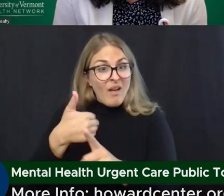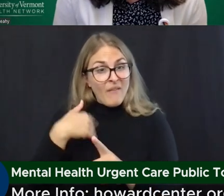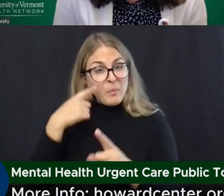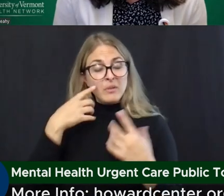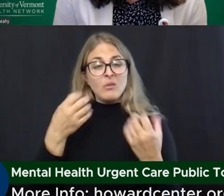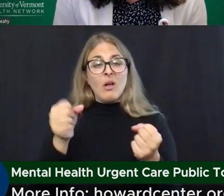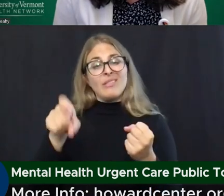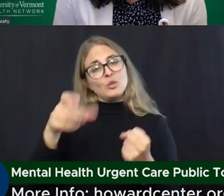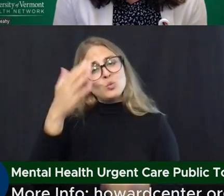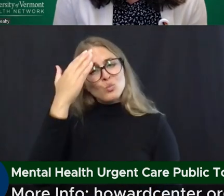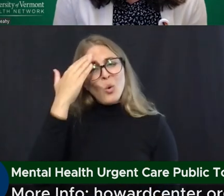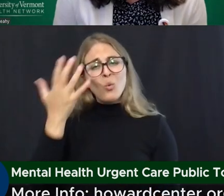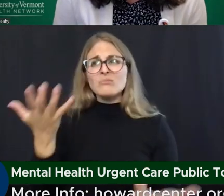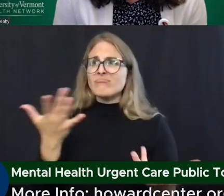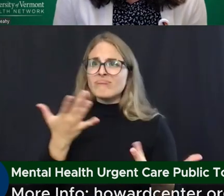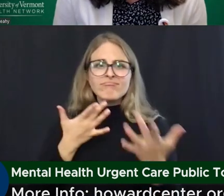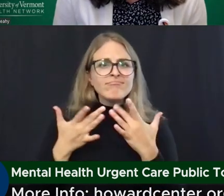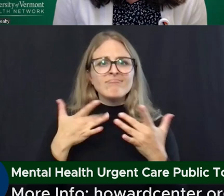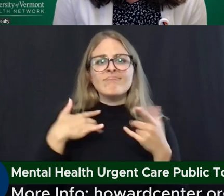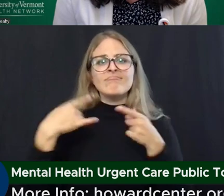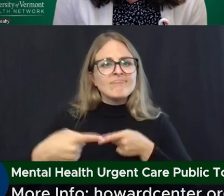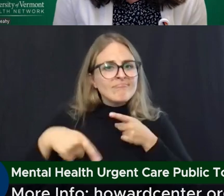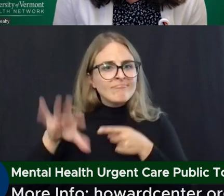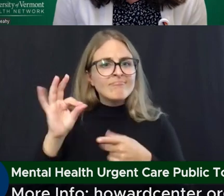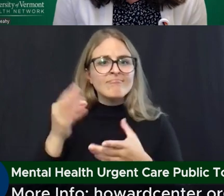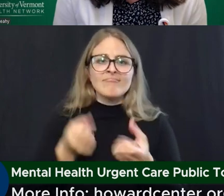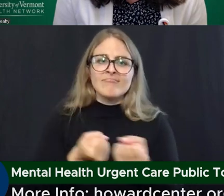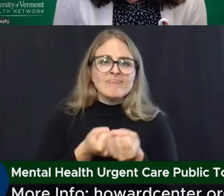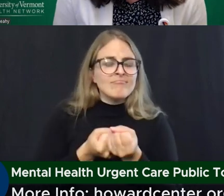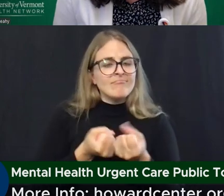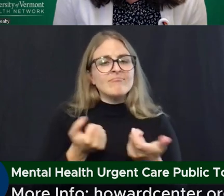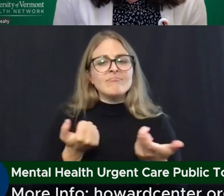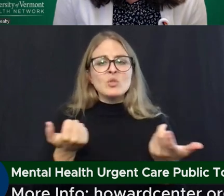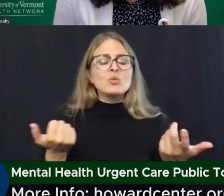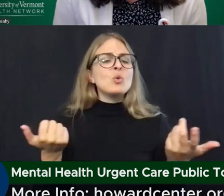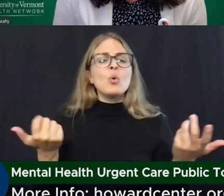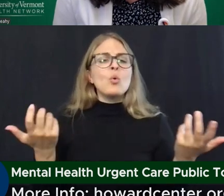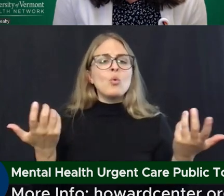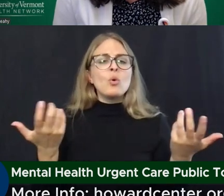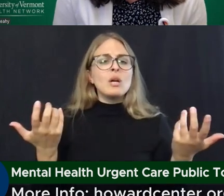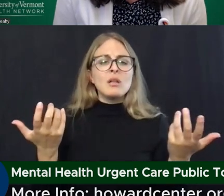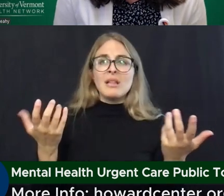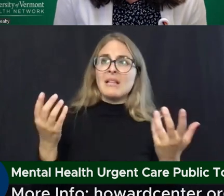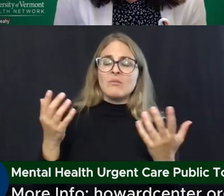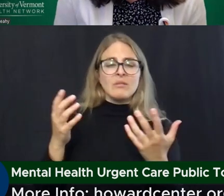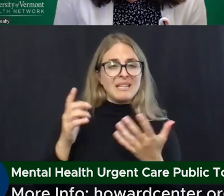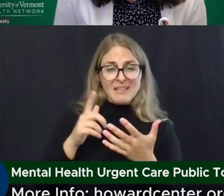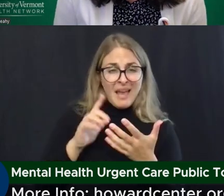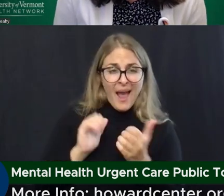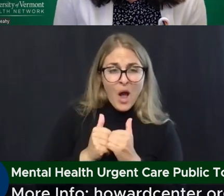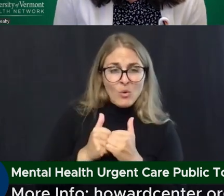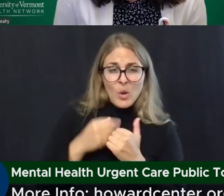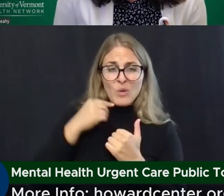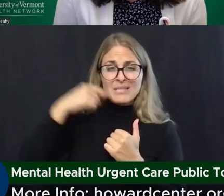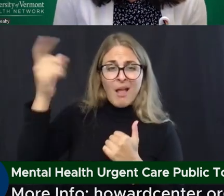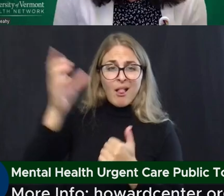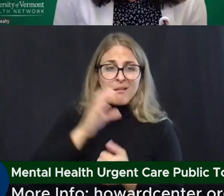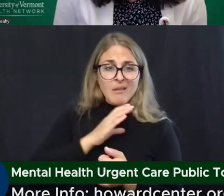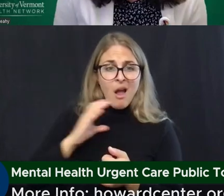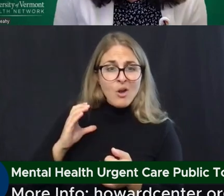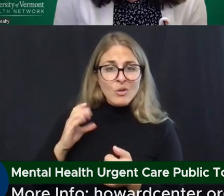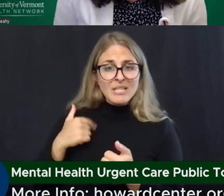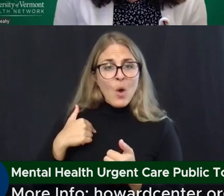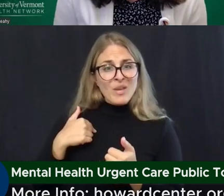it take to hear our leaders tell Congress that we need to open our federal